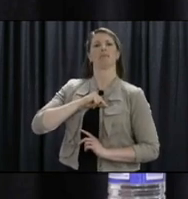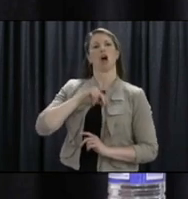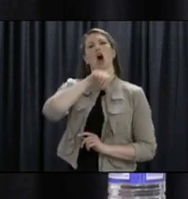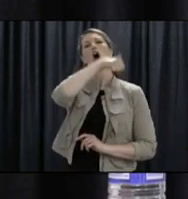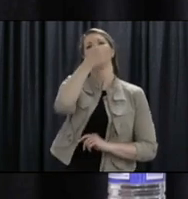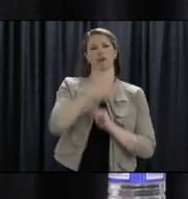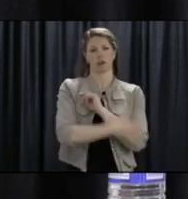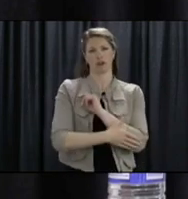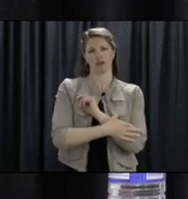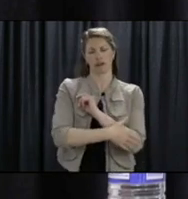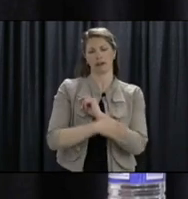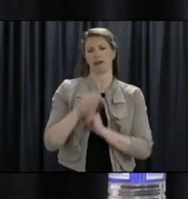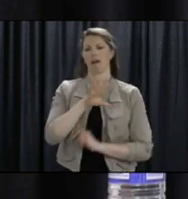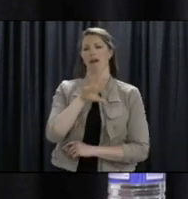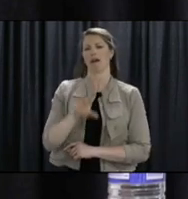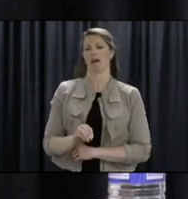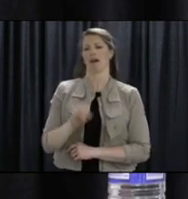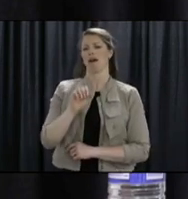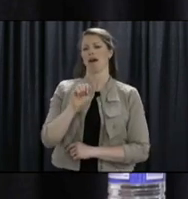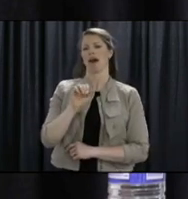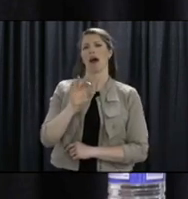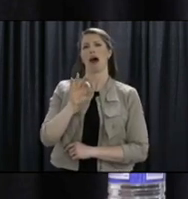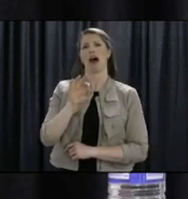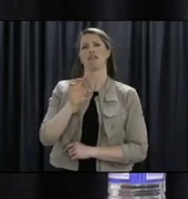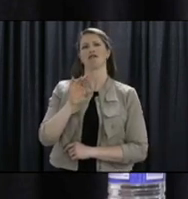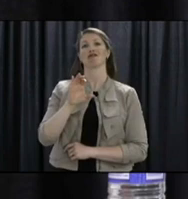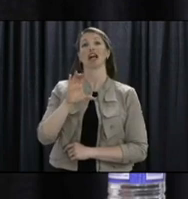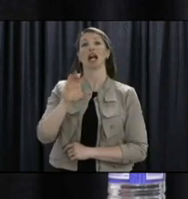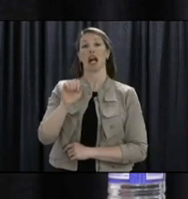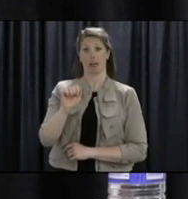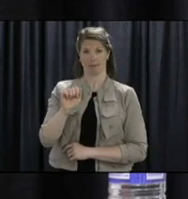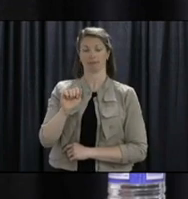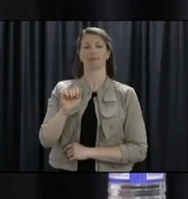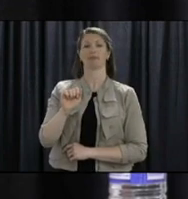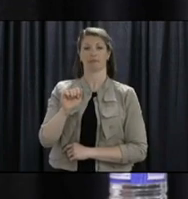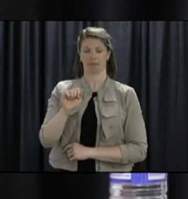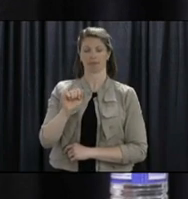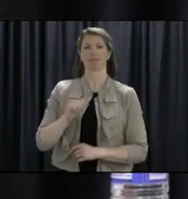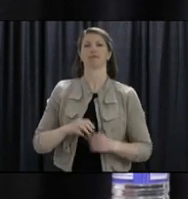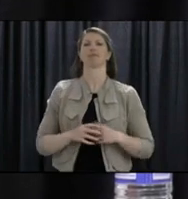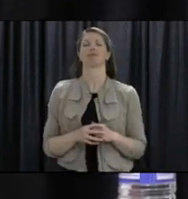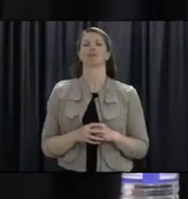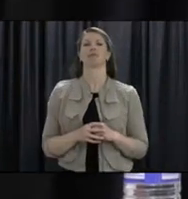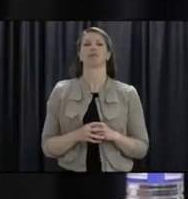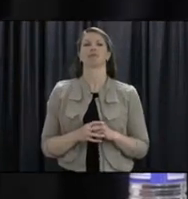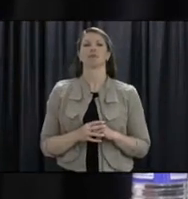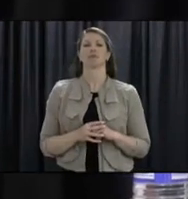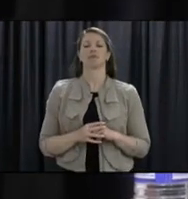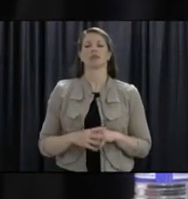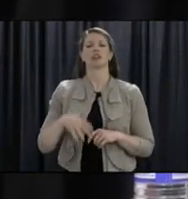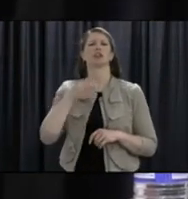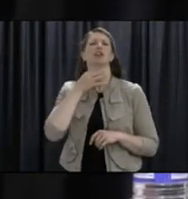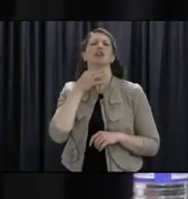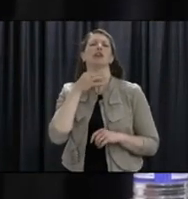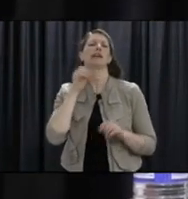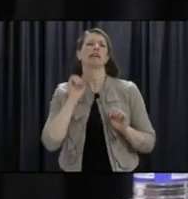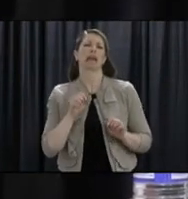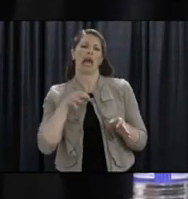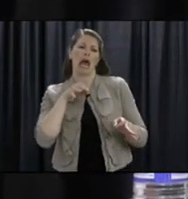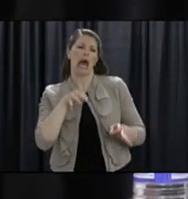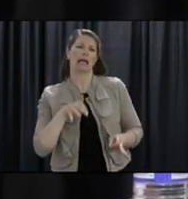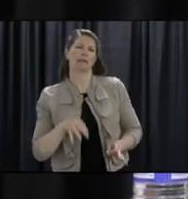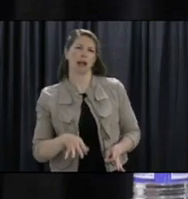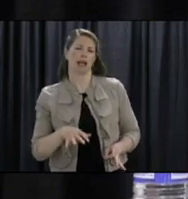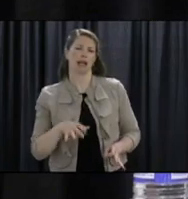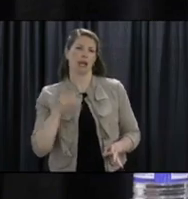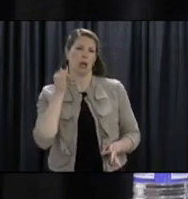Can you give me some examples of where rotational workers may be able to self-isolate if not on their property? For example, would they be able to walk through